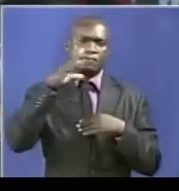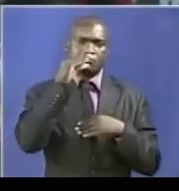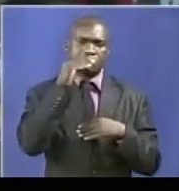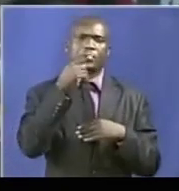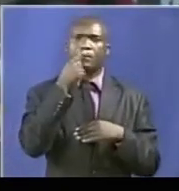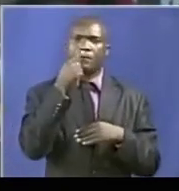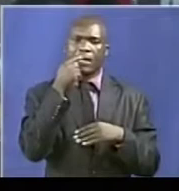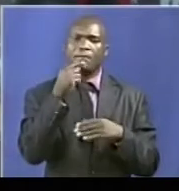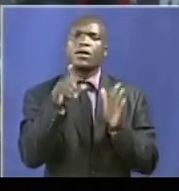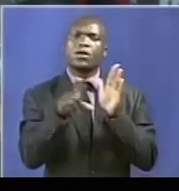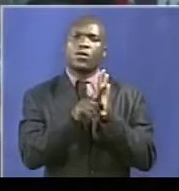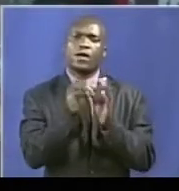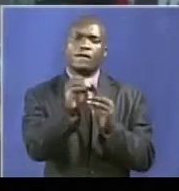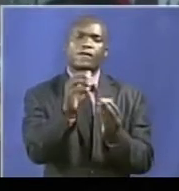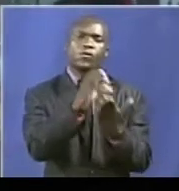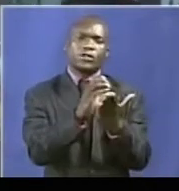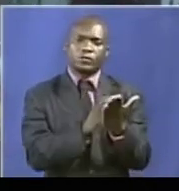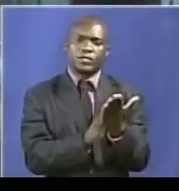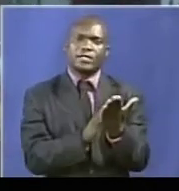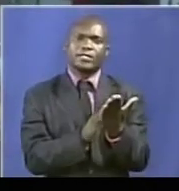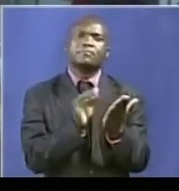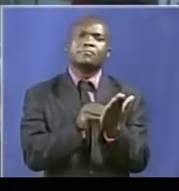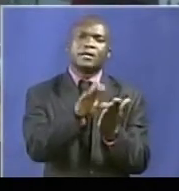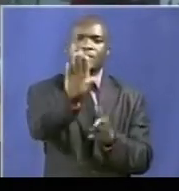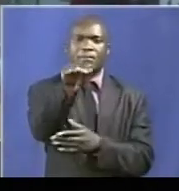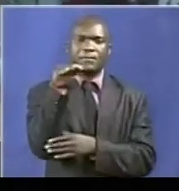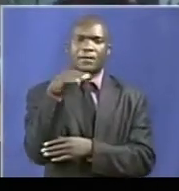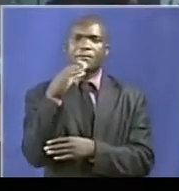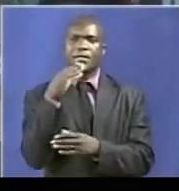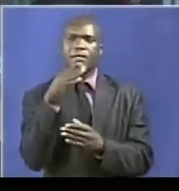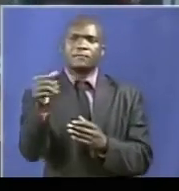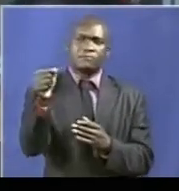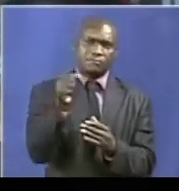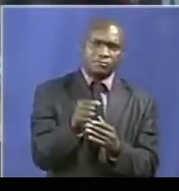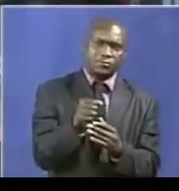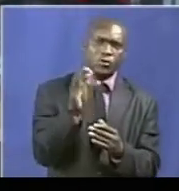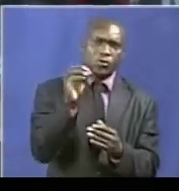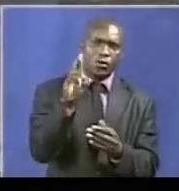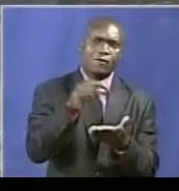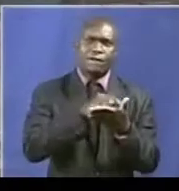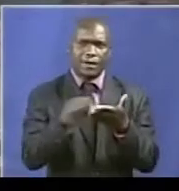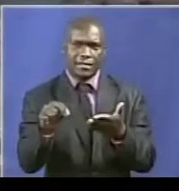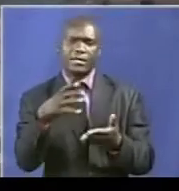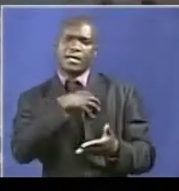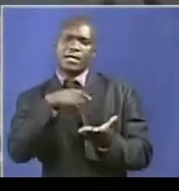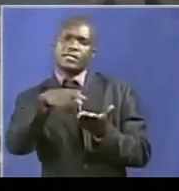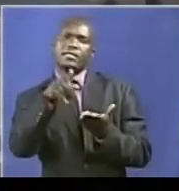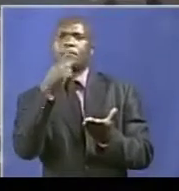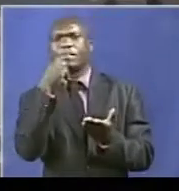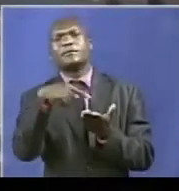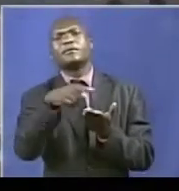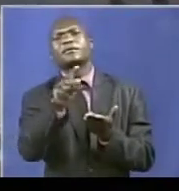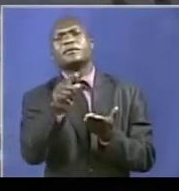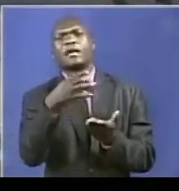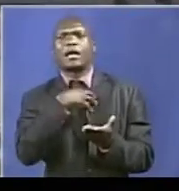is empowered by the sixth stage of the constitution of Zimbabwe to appoint or to fire a vice president or cabinet minister adding